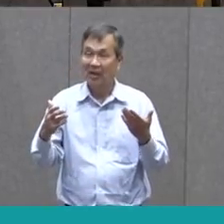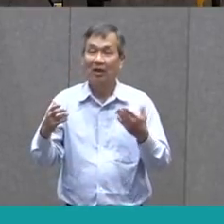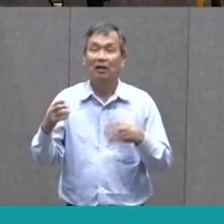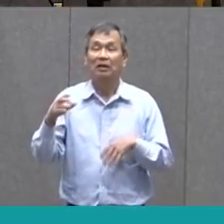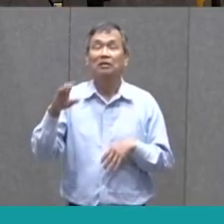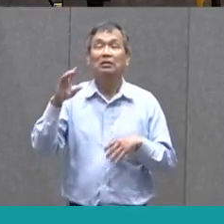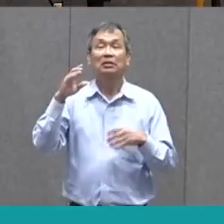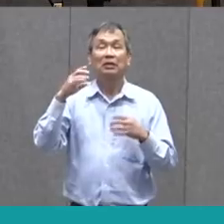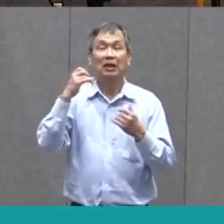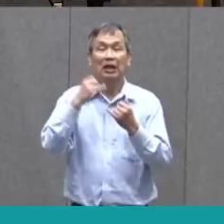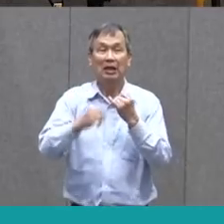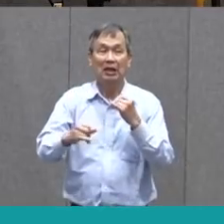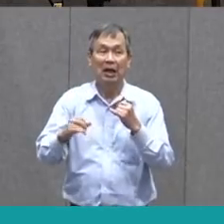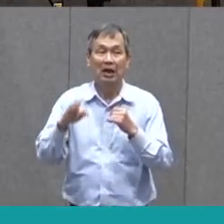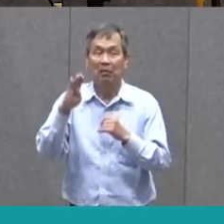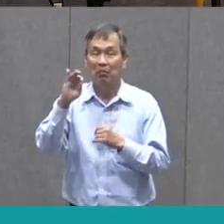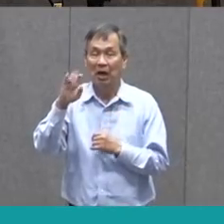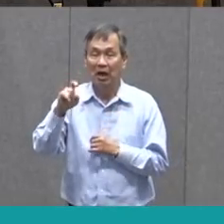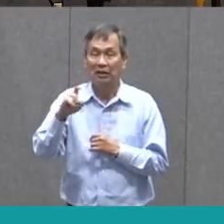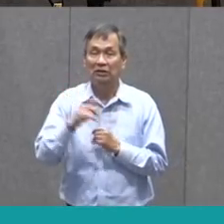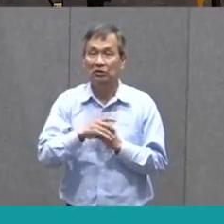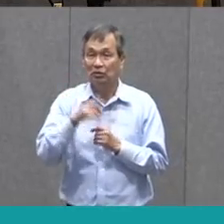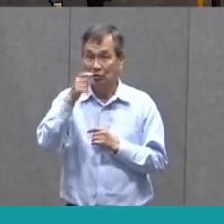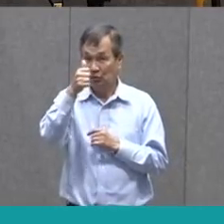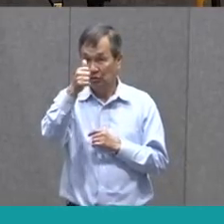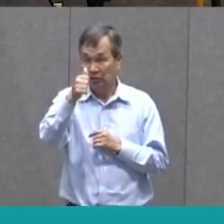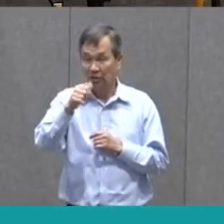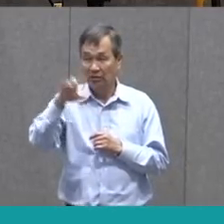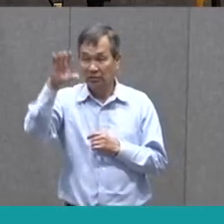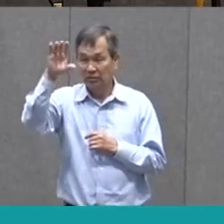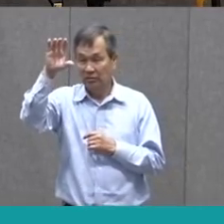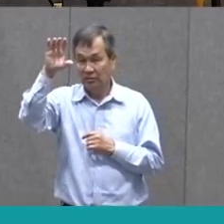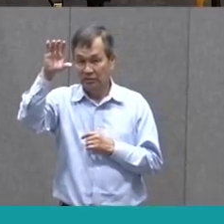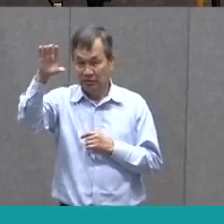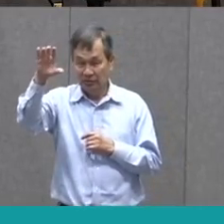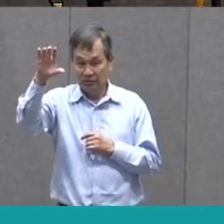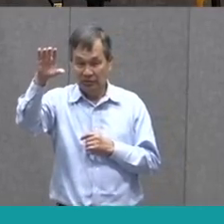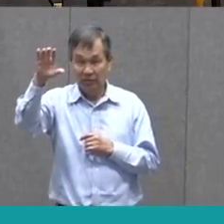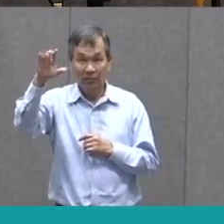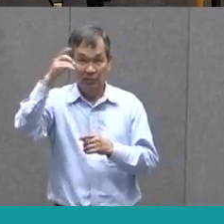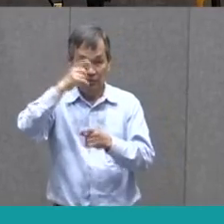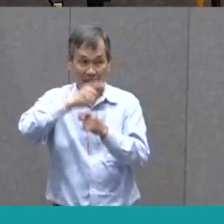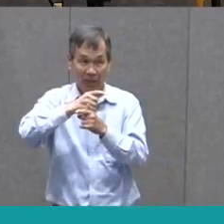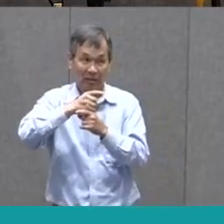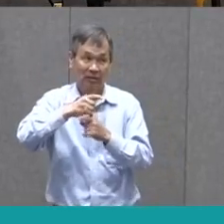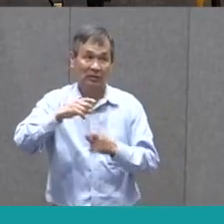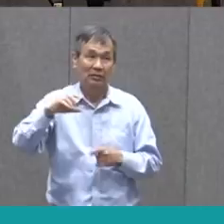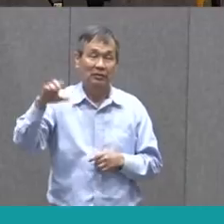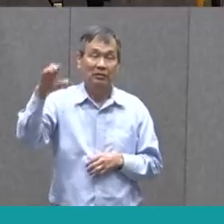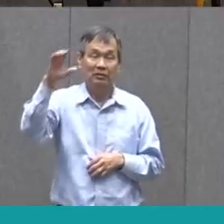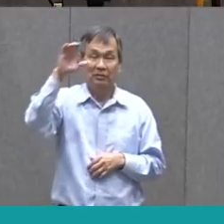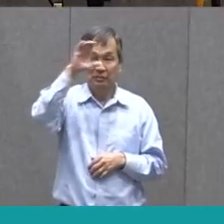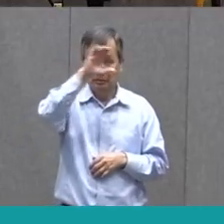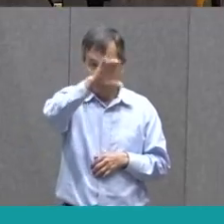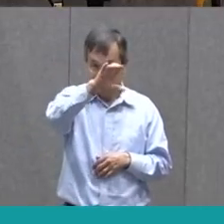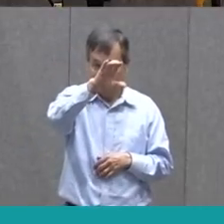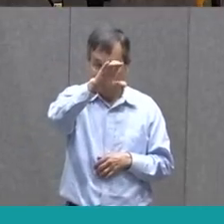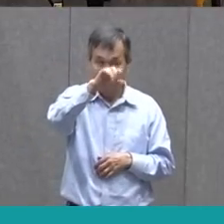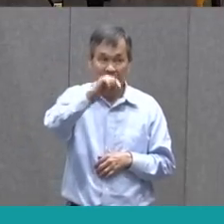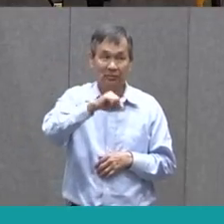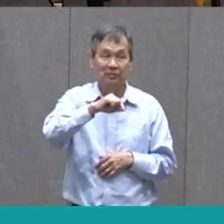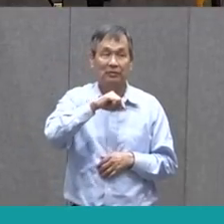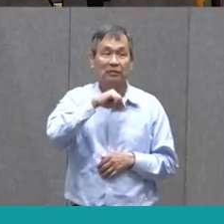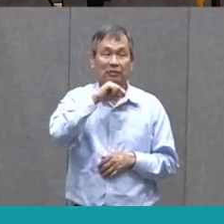box is something you're gonna do on your own later. Do you remember what we do here? This is where we draw an